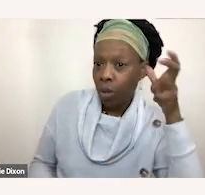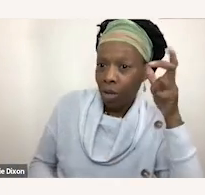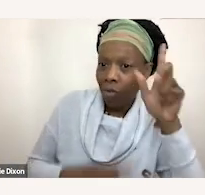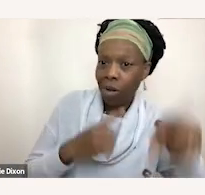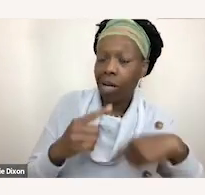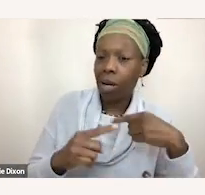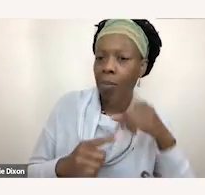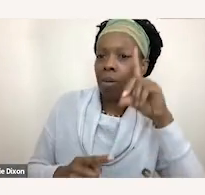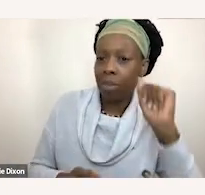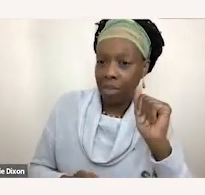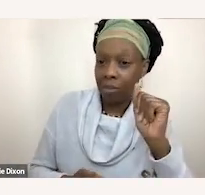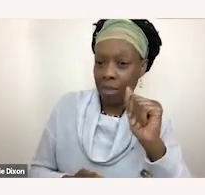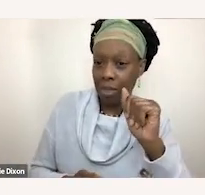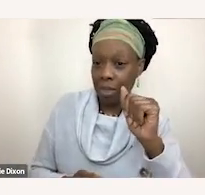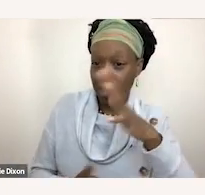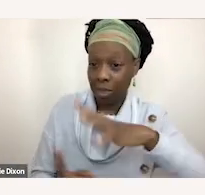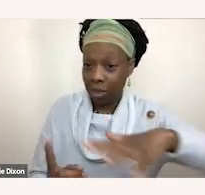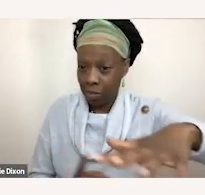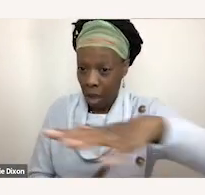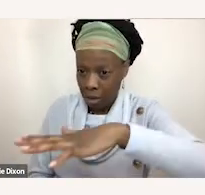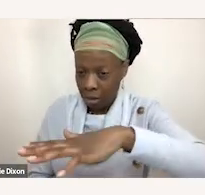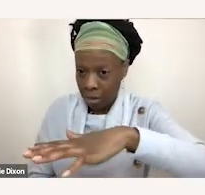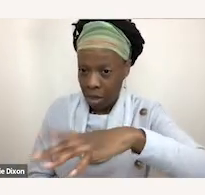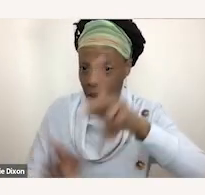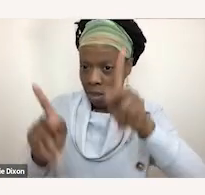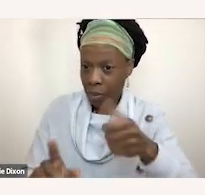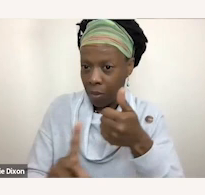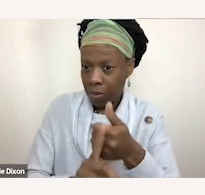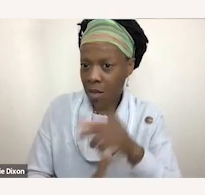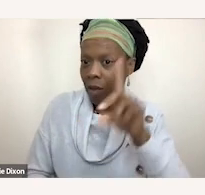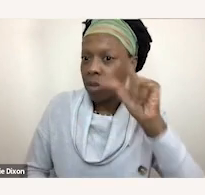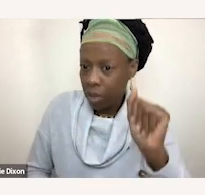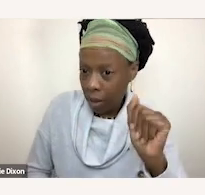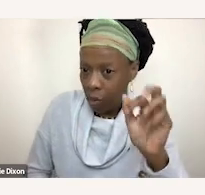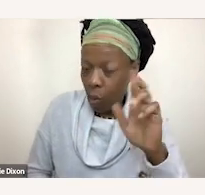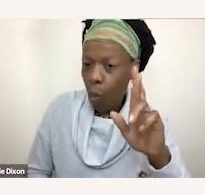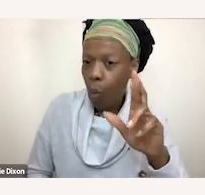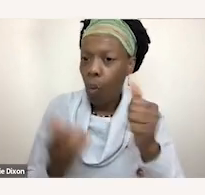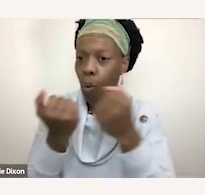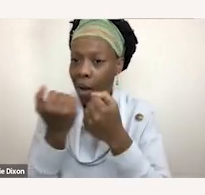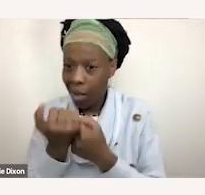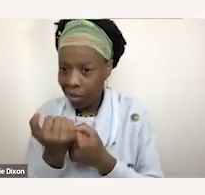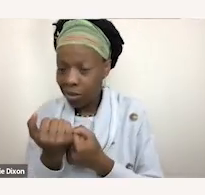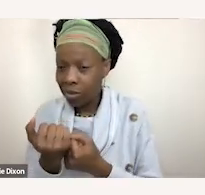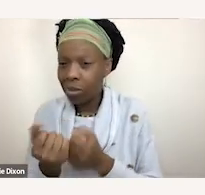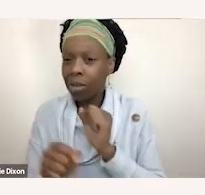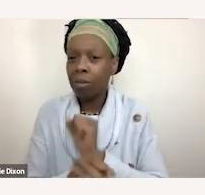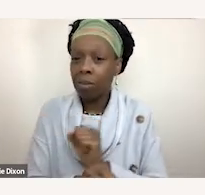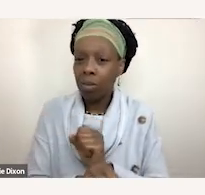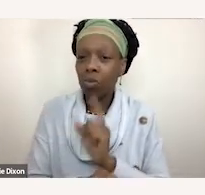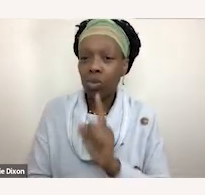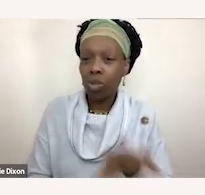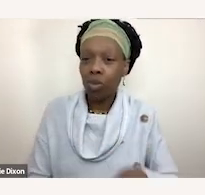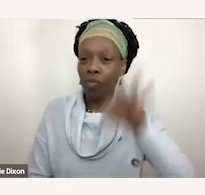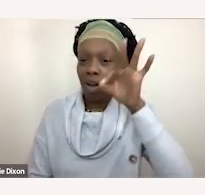spaces is it disabled individuals themselves you know find your representation through the disability